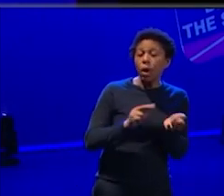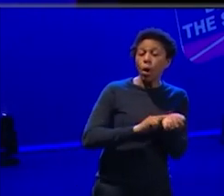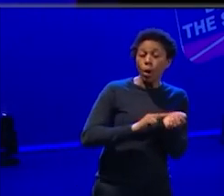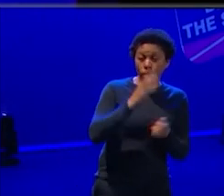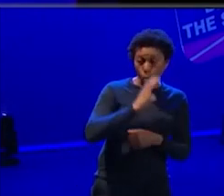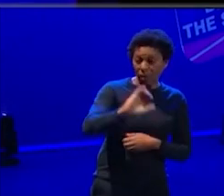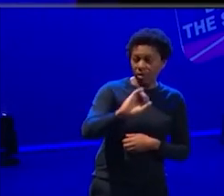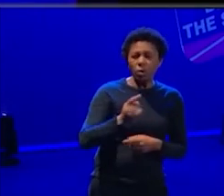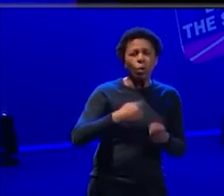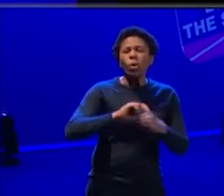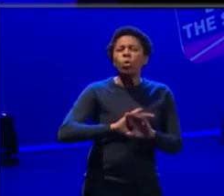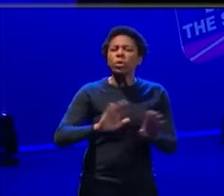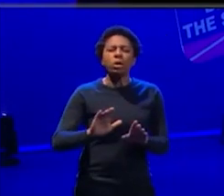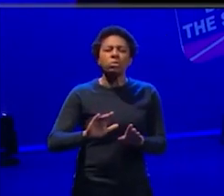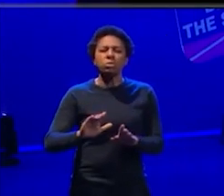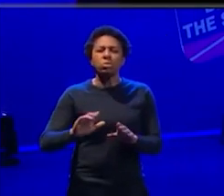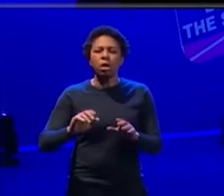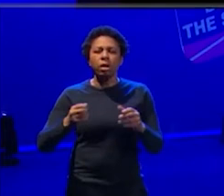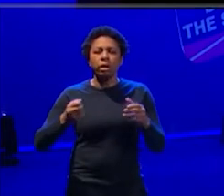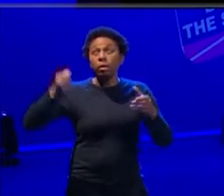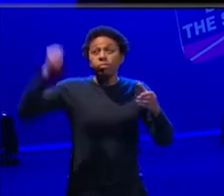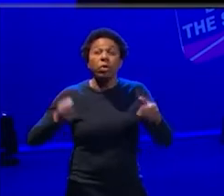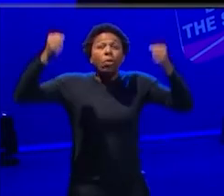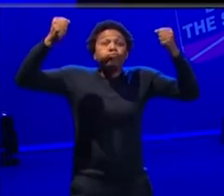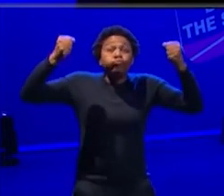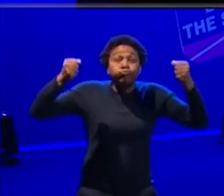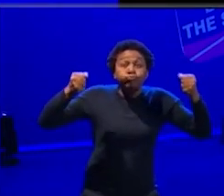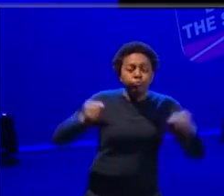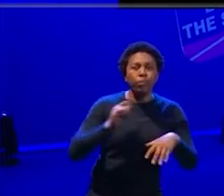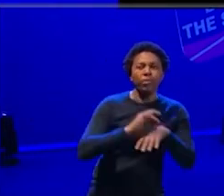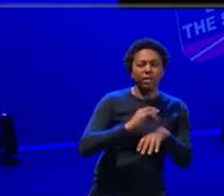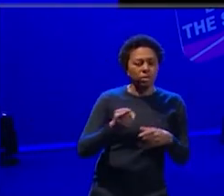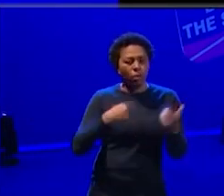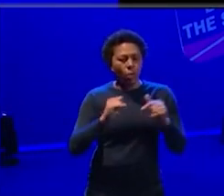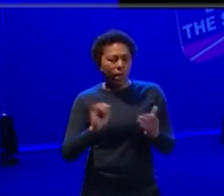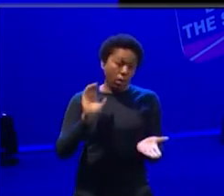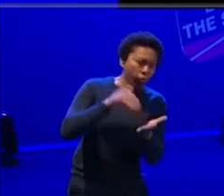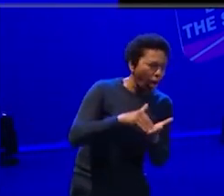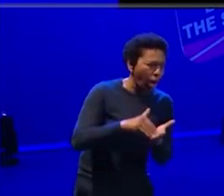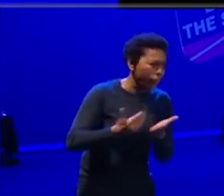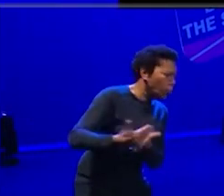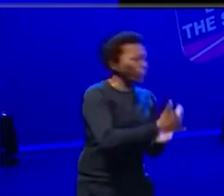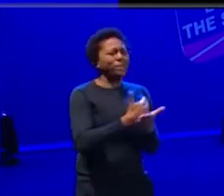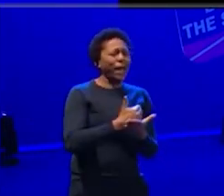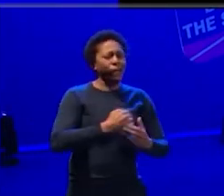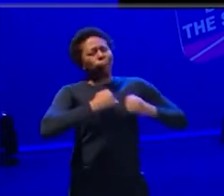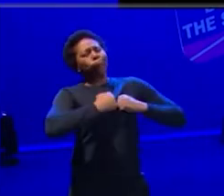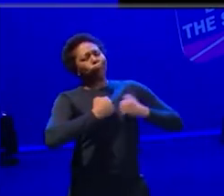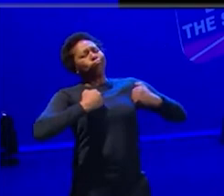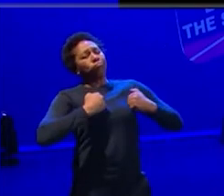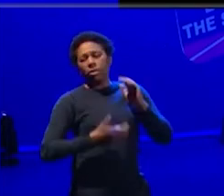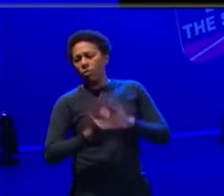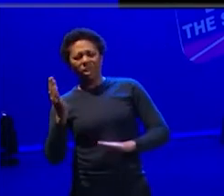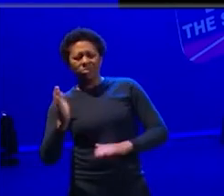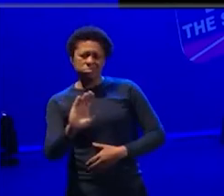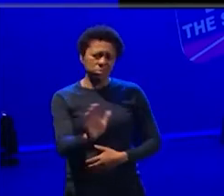parachute theatre, which is where you fly in, save the day and then you just leave again. Um, that's not what we're into. And so, um, creating